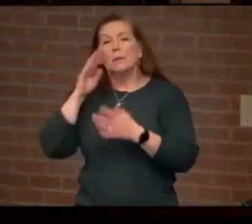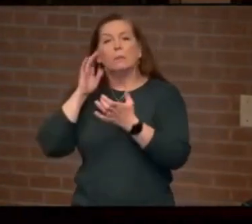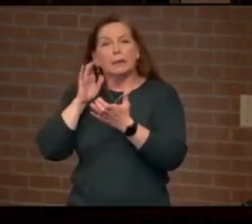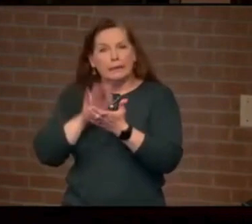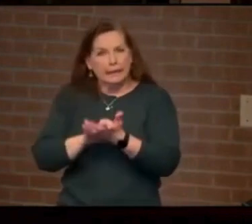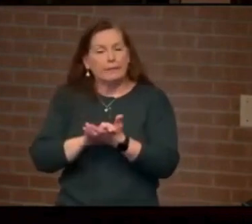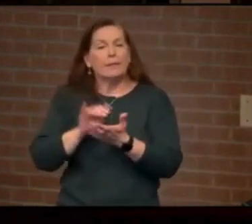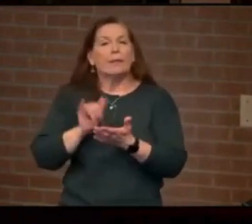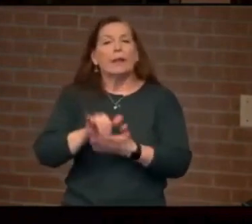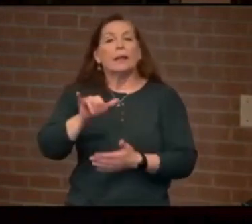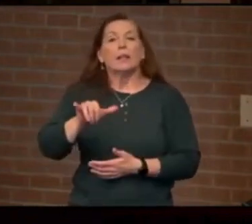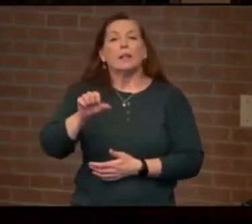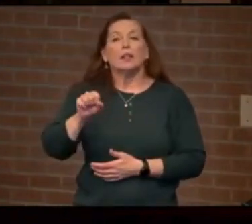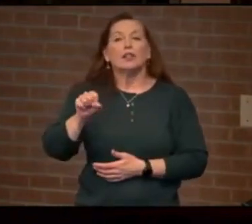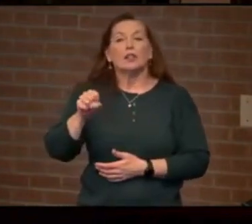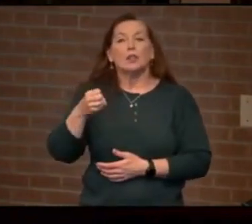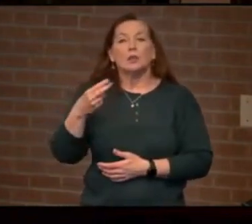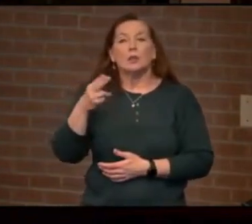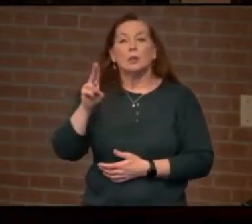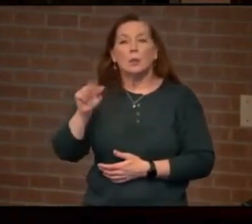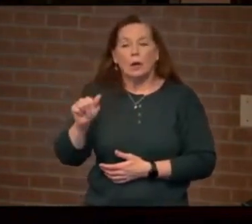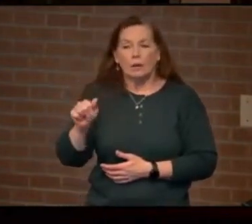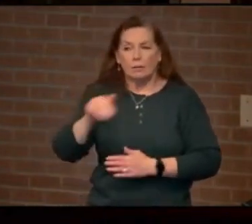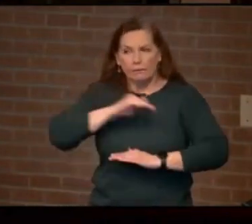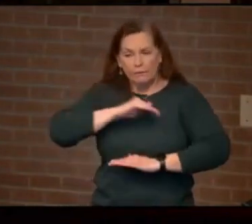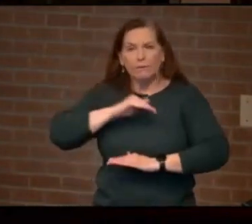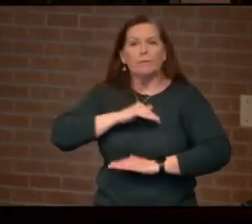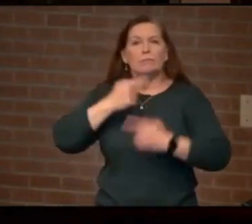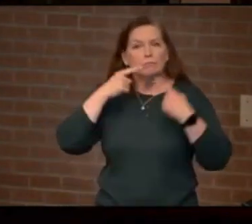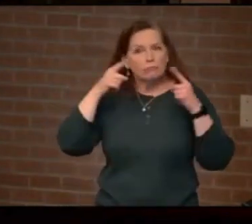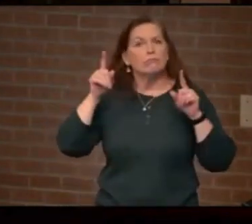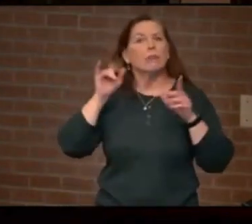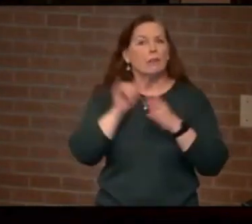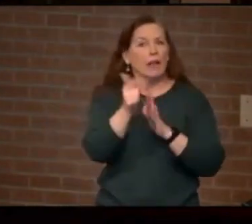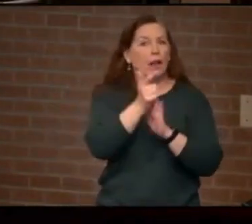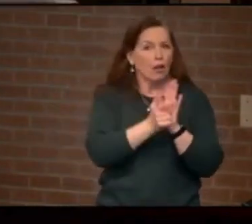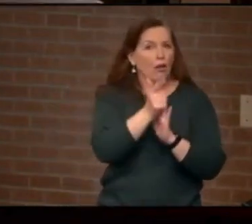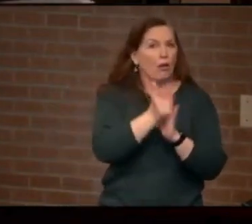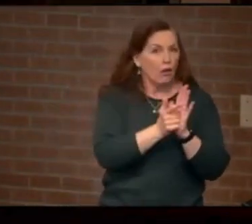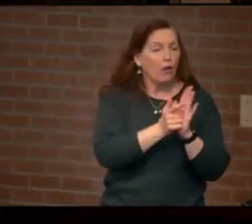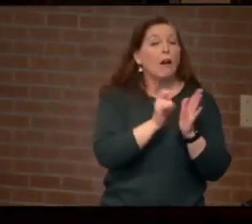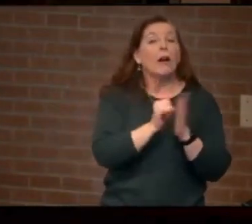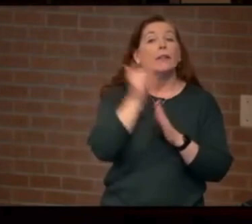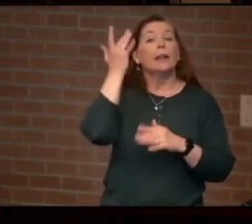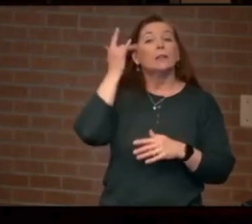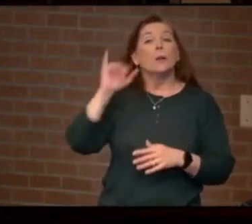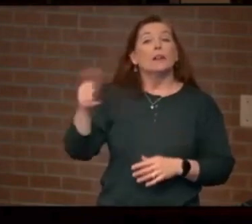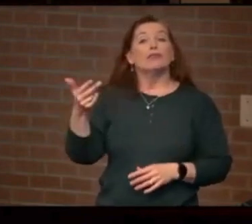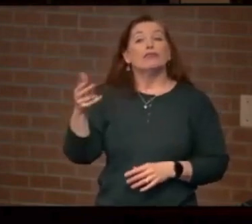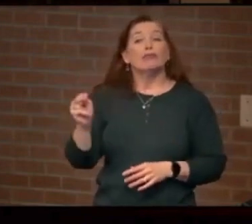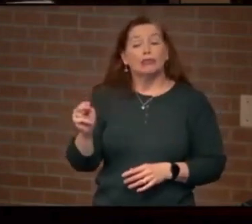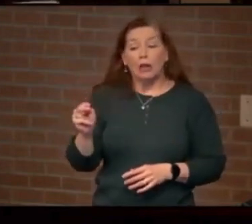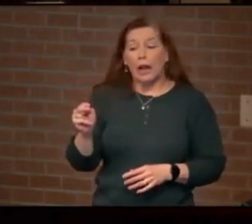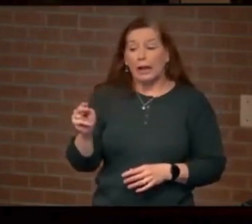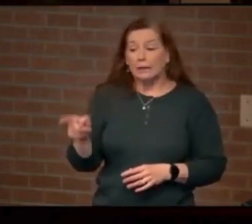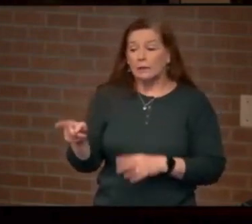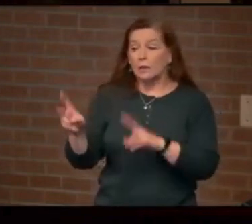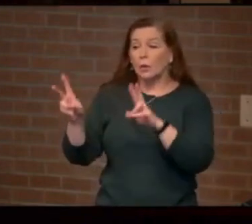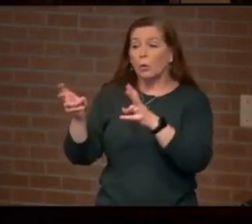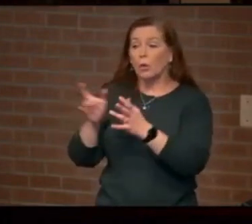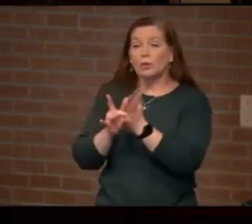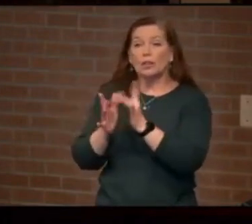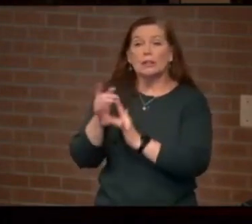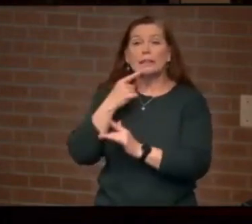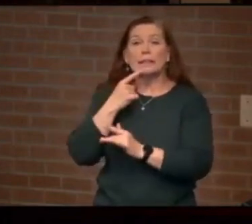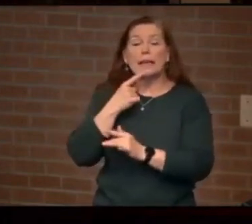that Yeshua fulfilled the law. And that is why John quotes Jesus as